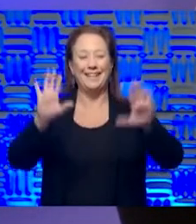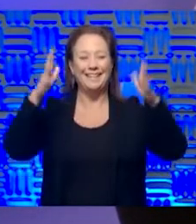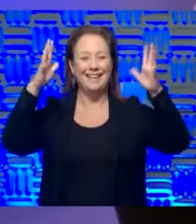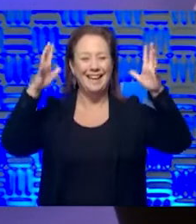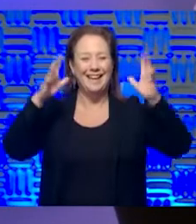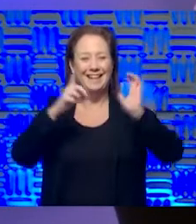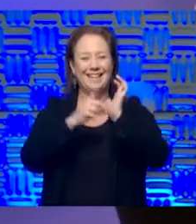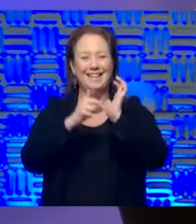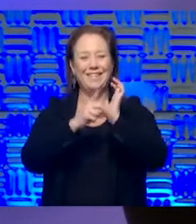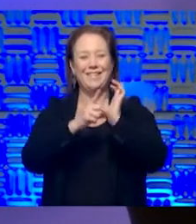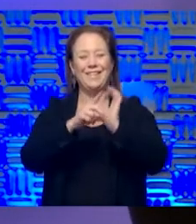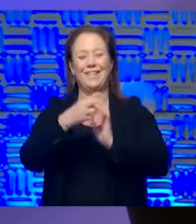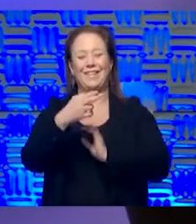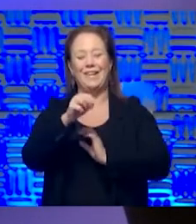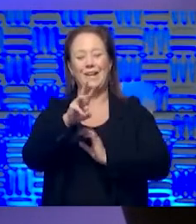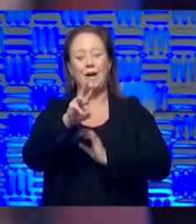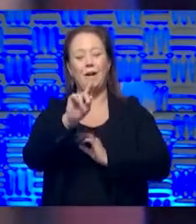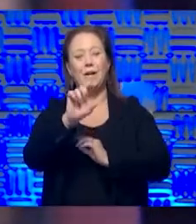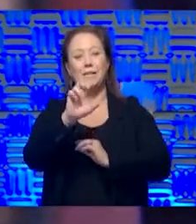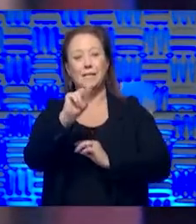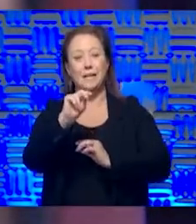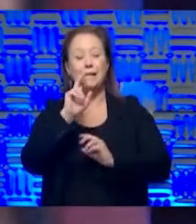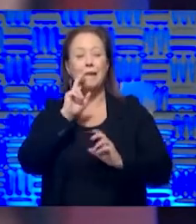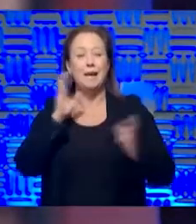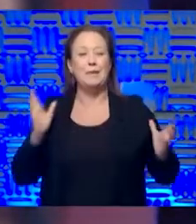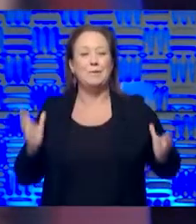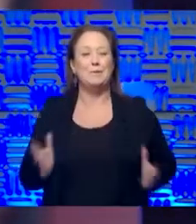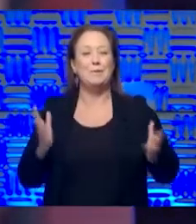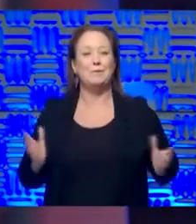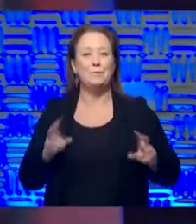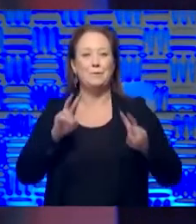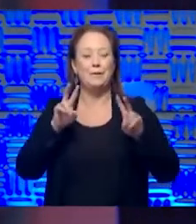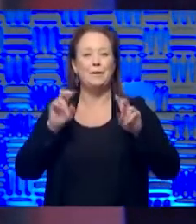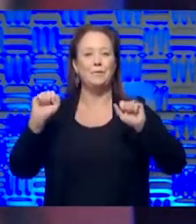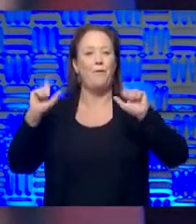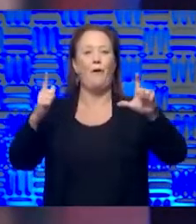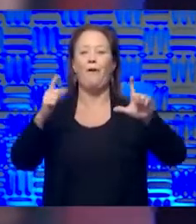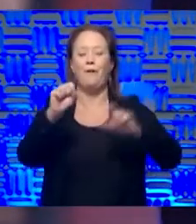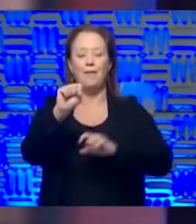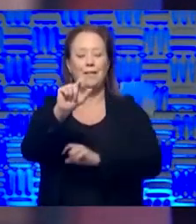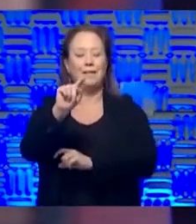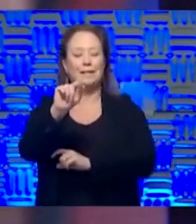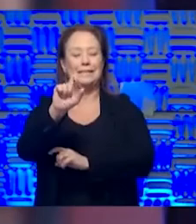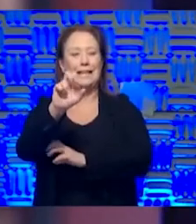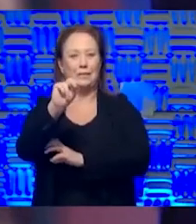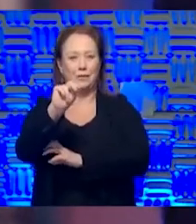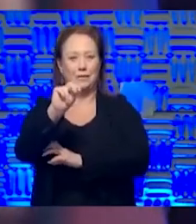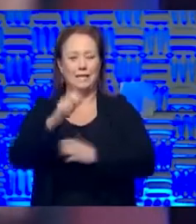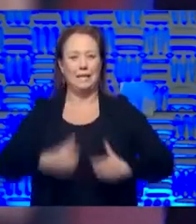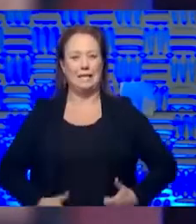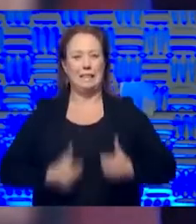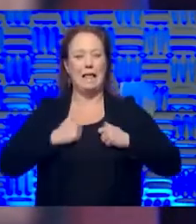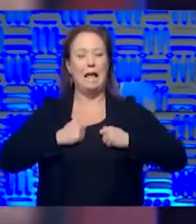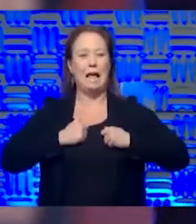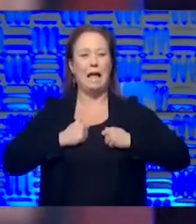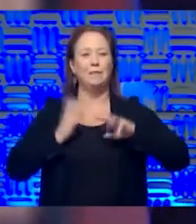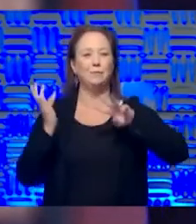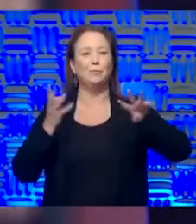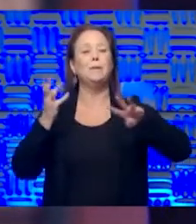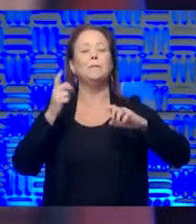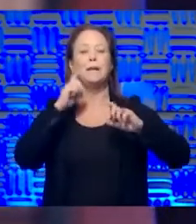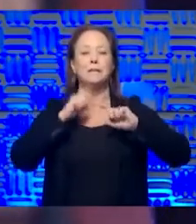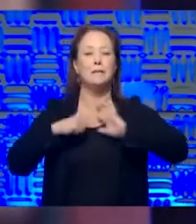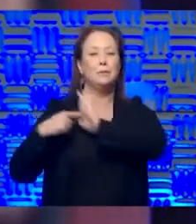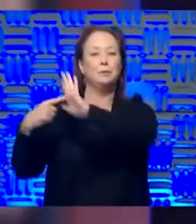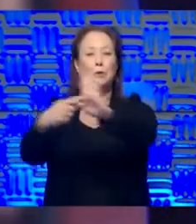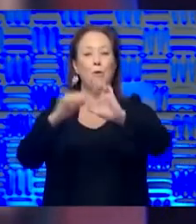Uh, uh, and also to encourage folks to take a look at that. think it'll be on all major stations and it's going to be live streamed and it's going to be shown all